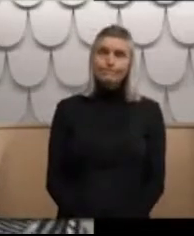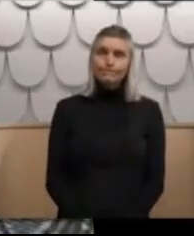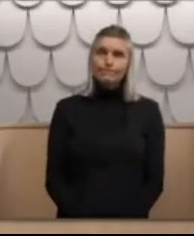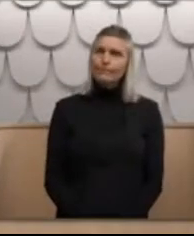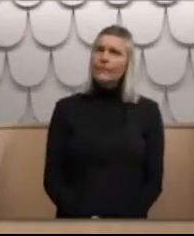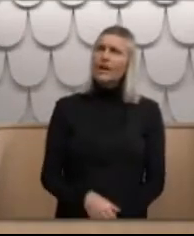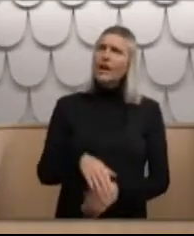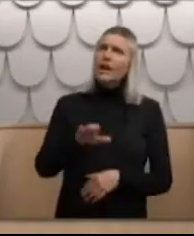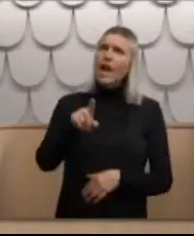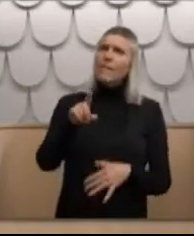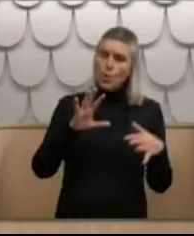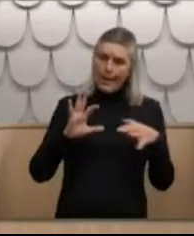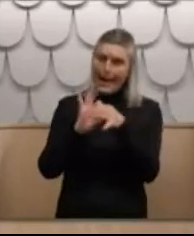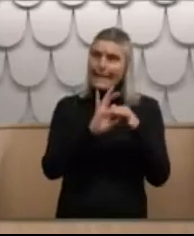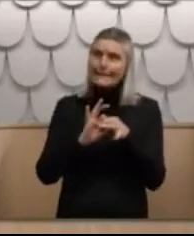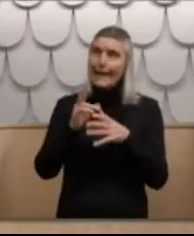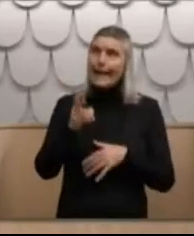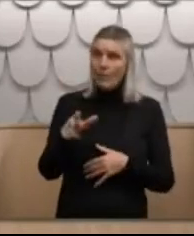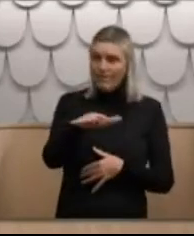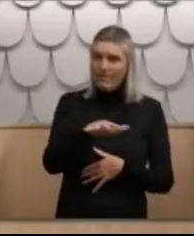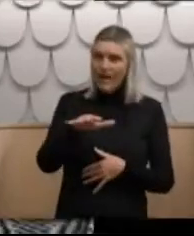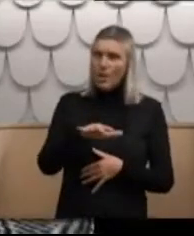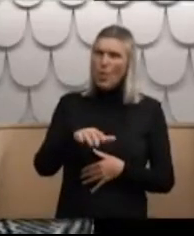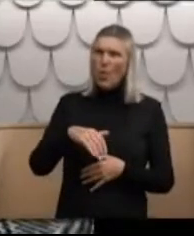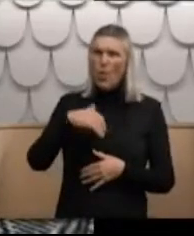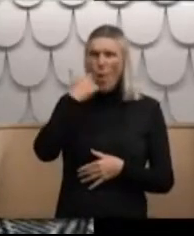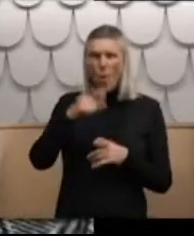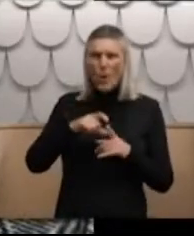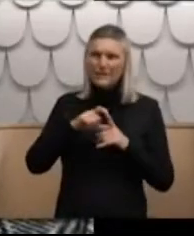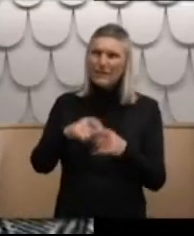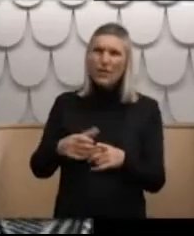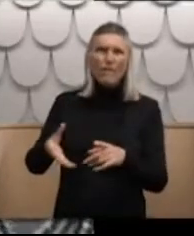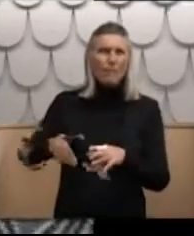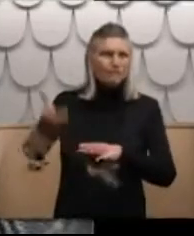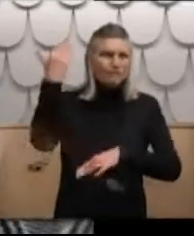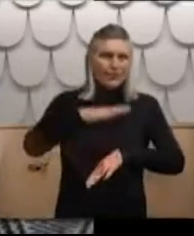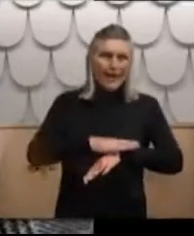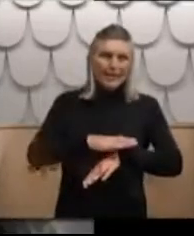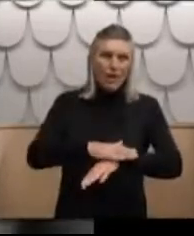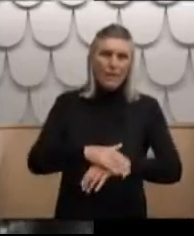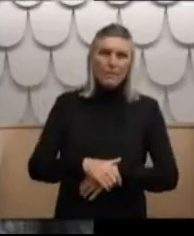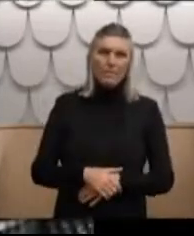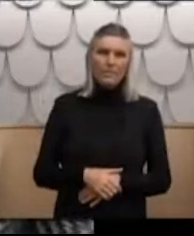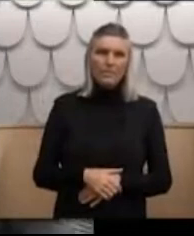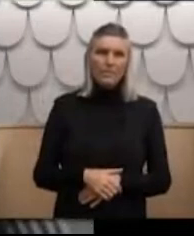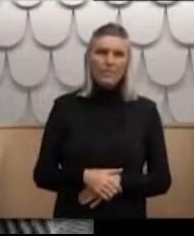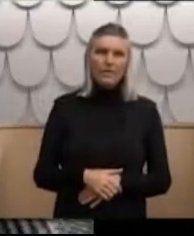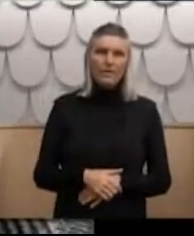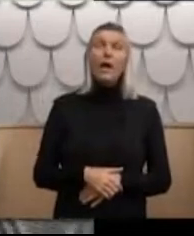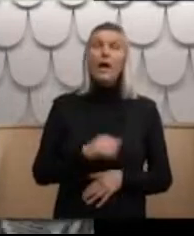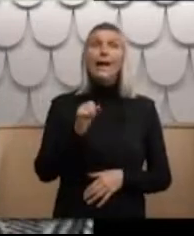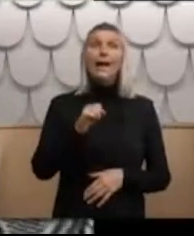and have you been able to reconnect with your whanau or is it always been difficult since that time I've